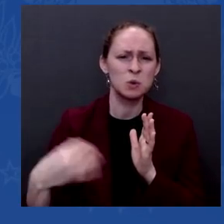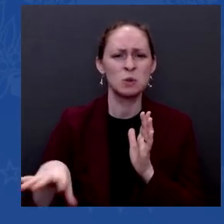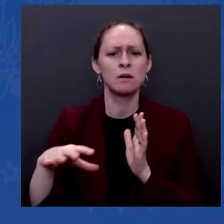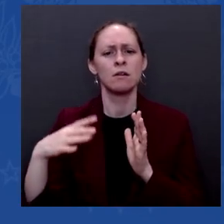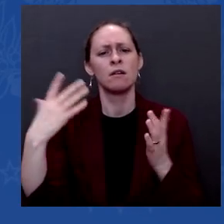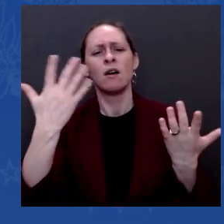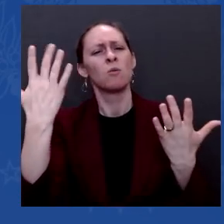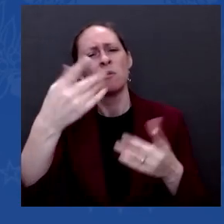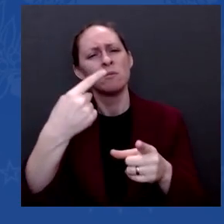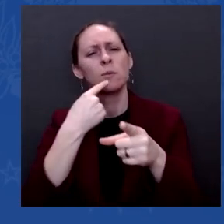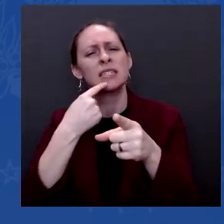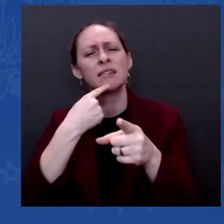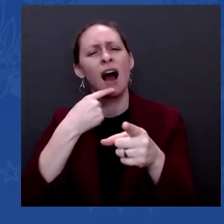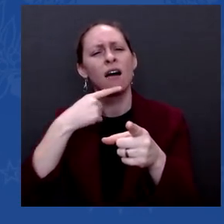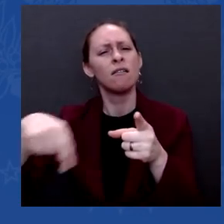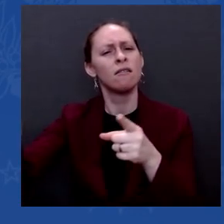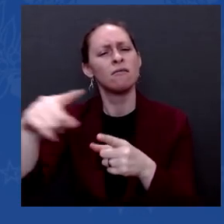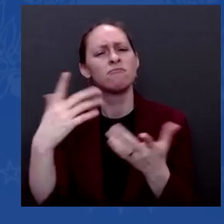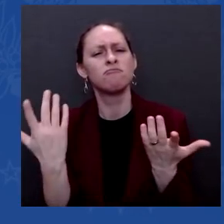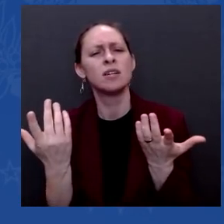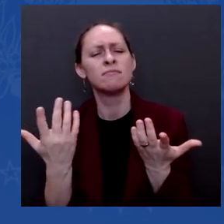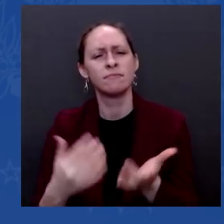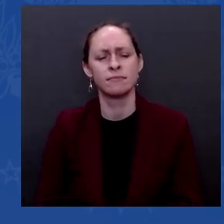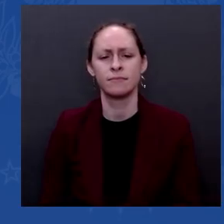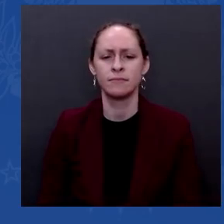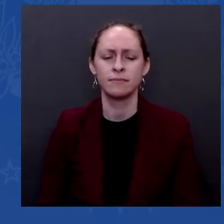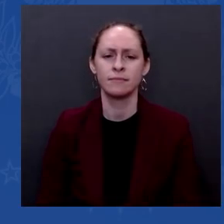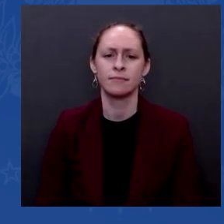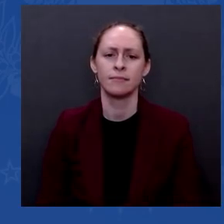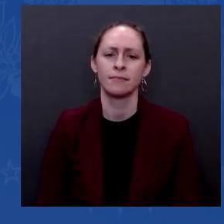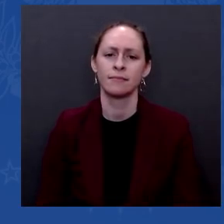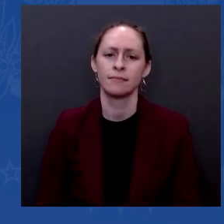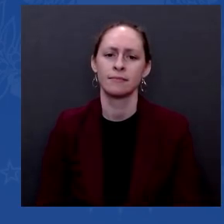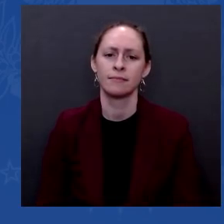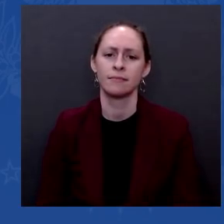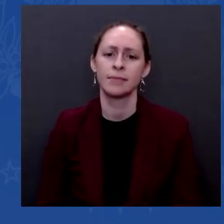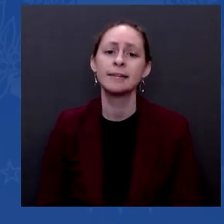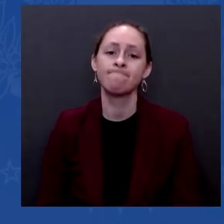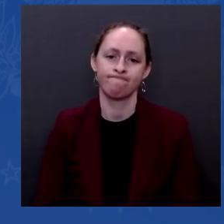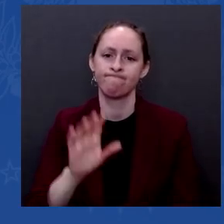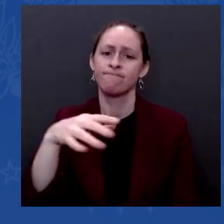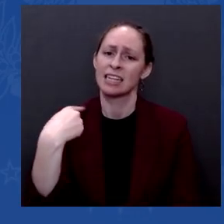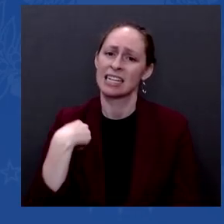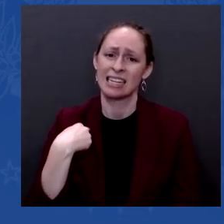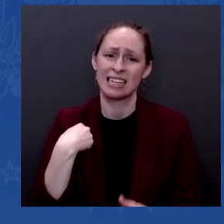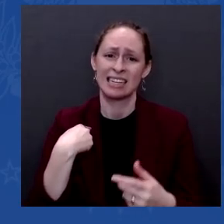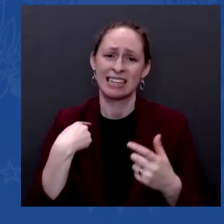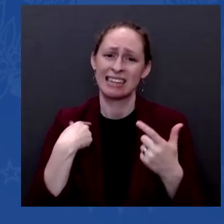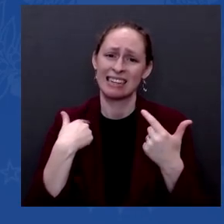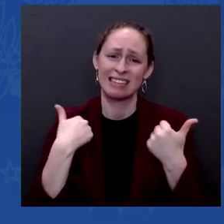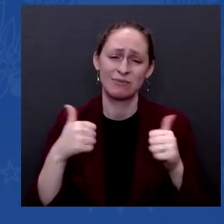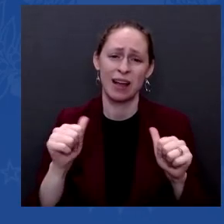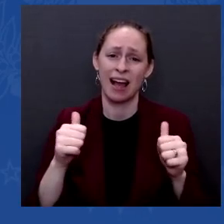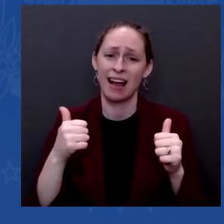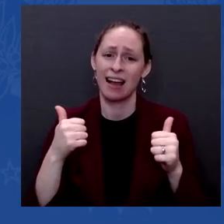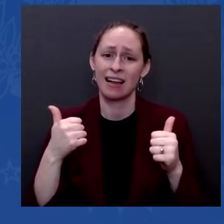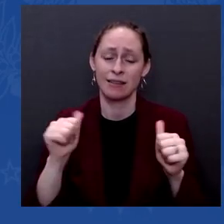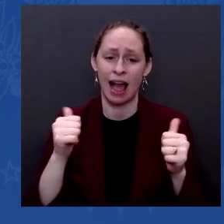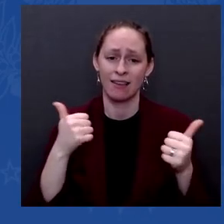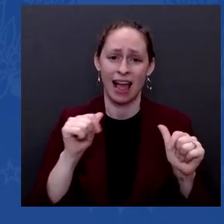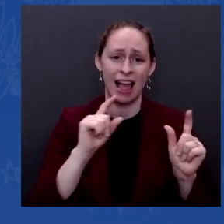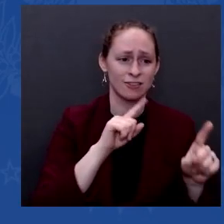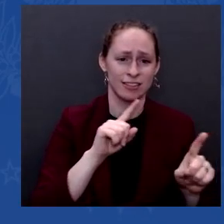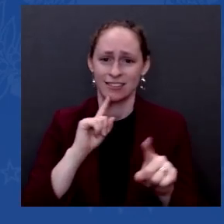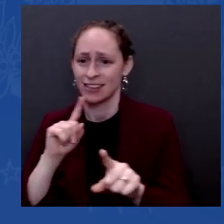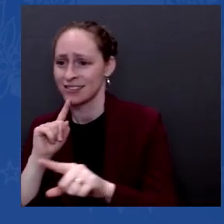to express I've asked I tried to answer that seven different ways today about how to deal with inflation. But let me answer the